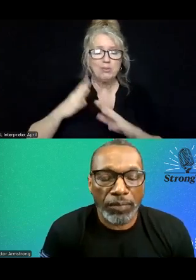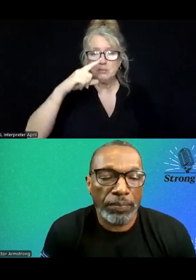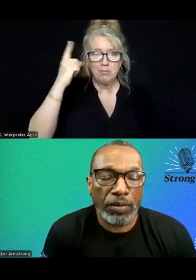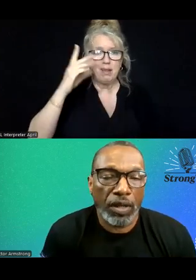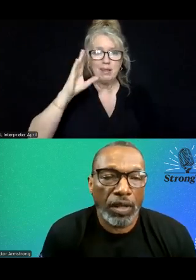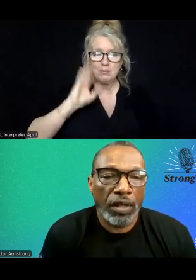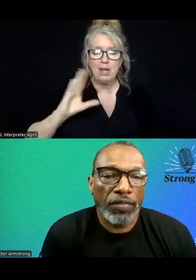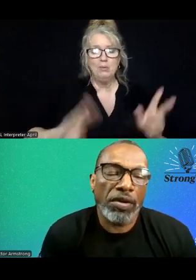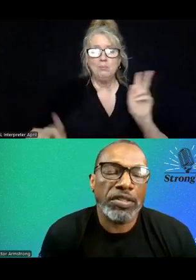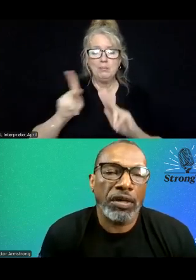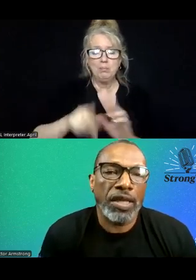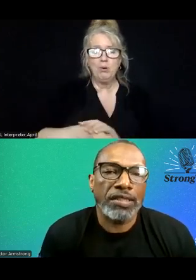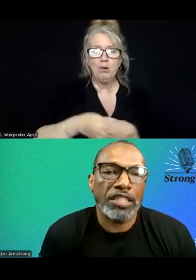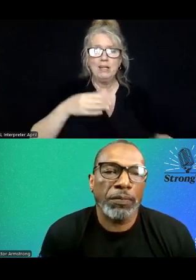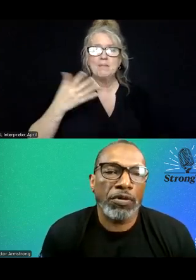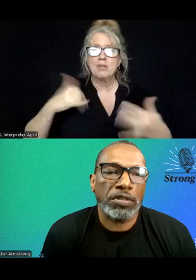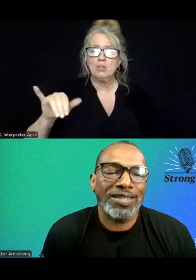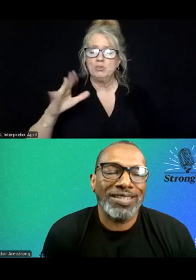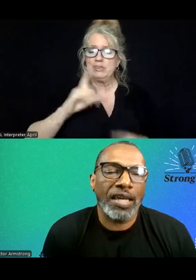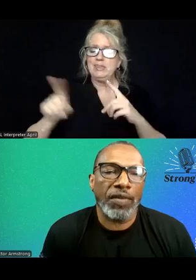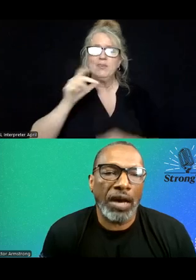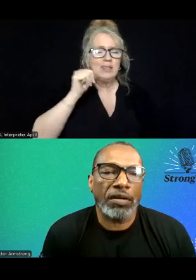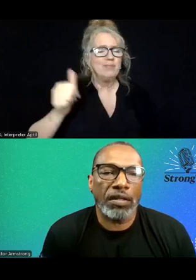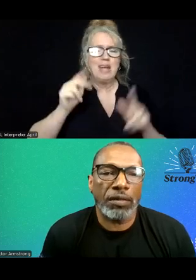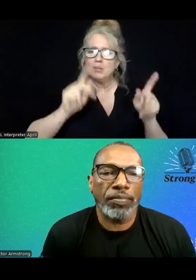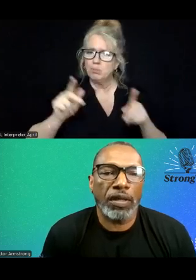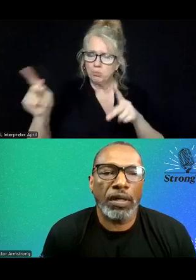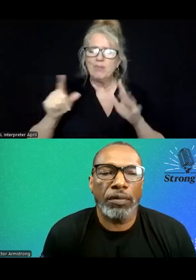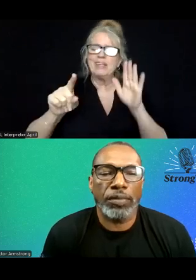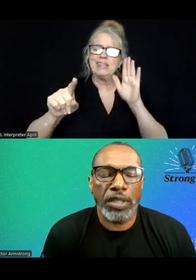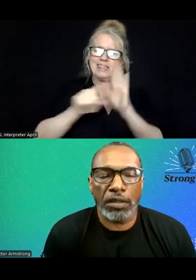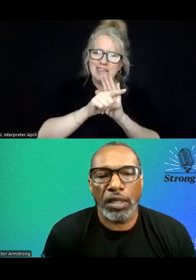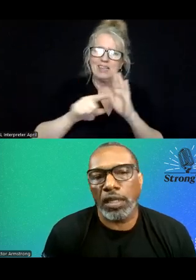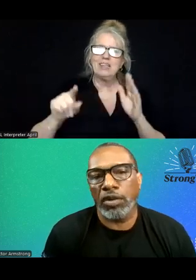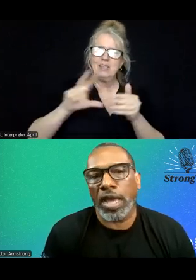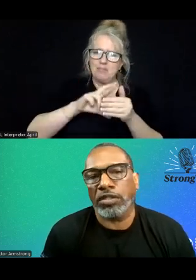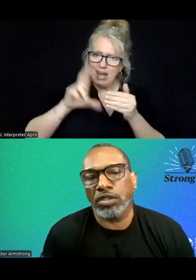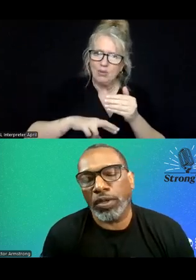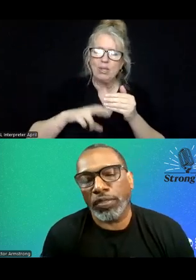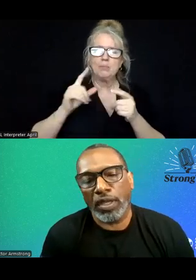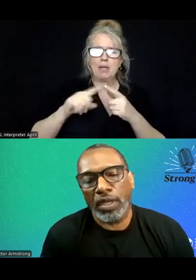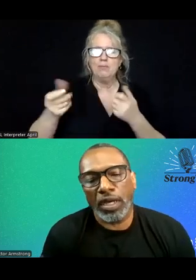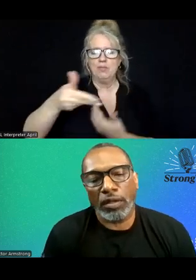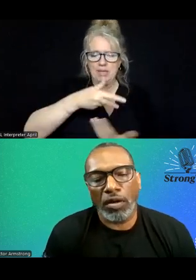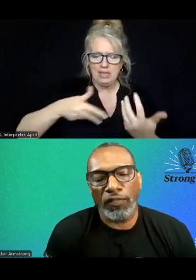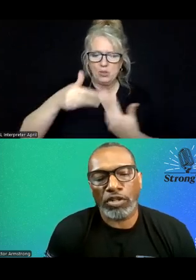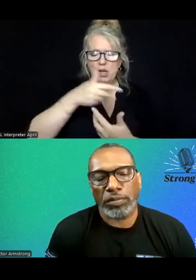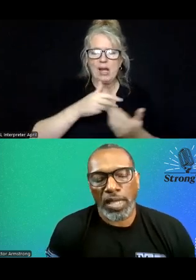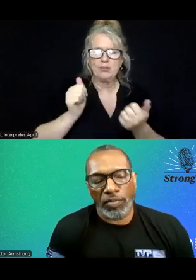people, there is still that disproportionate negative outcome, particularly in interactions with